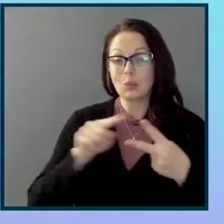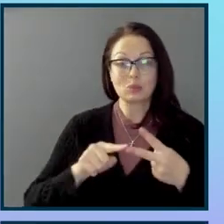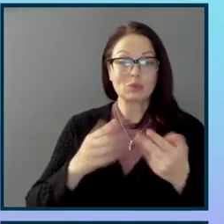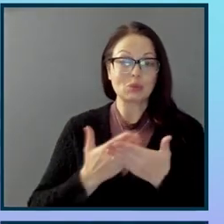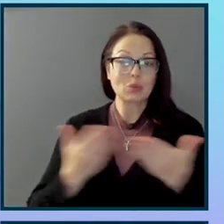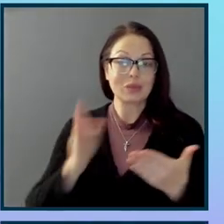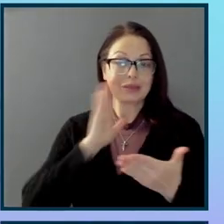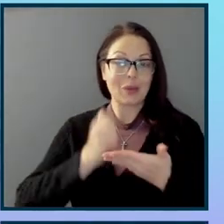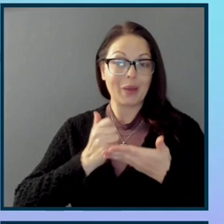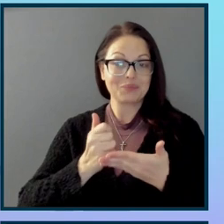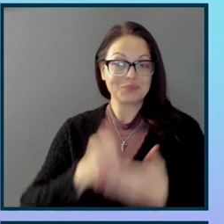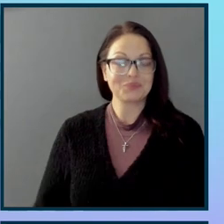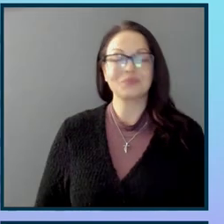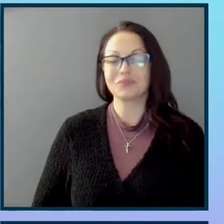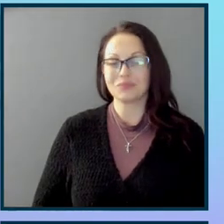Um,